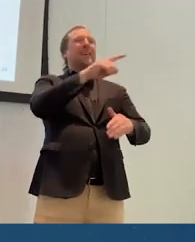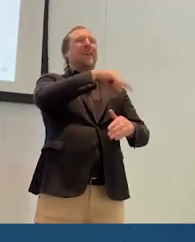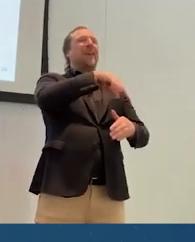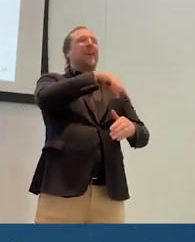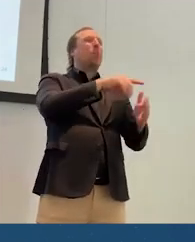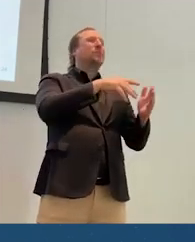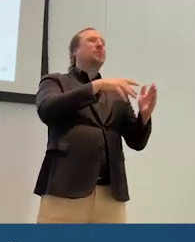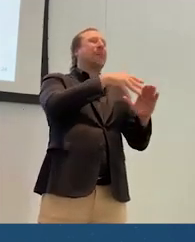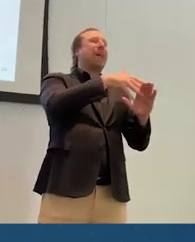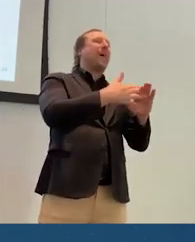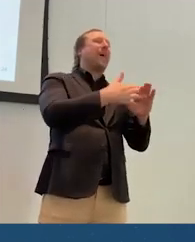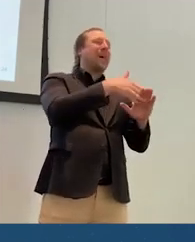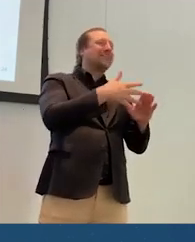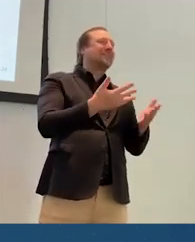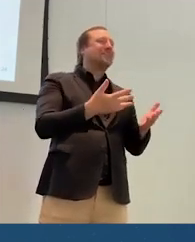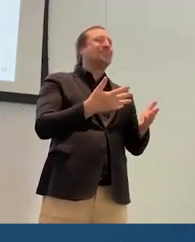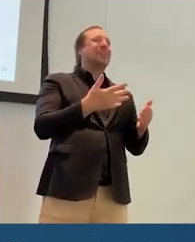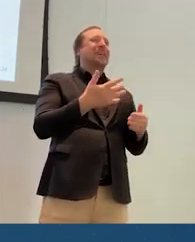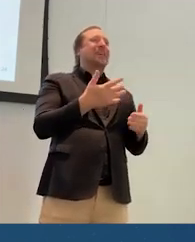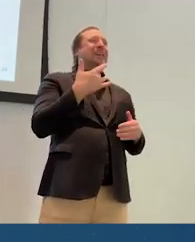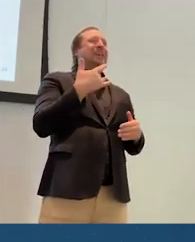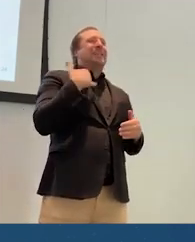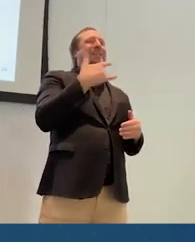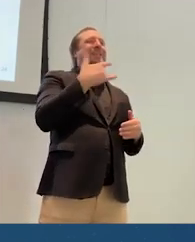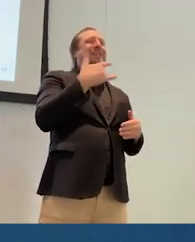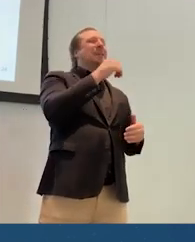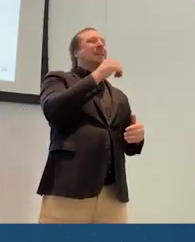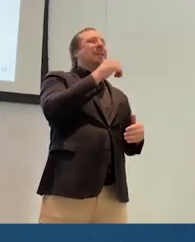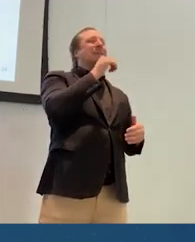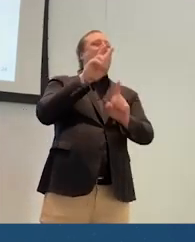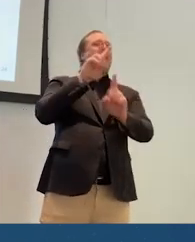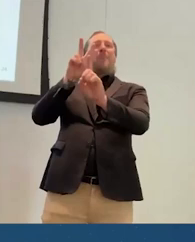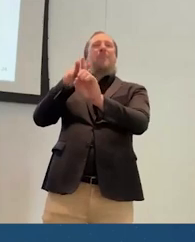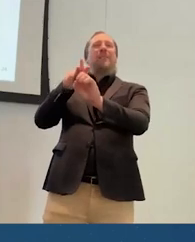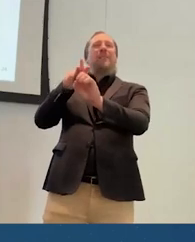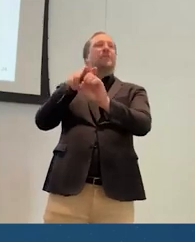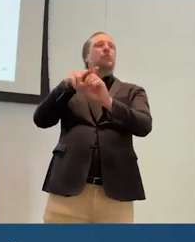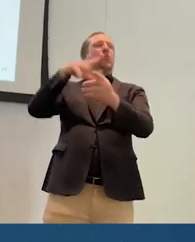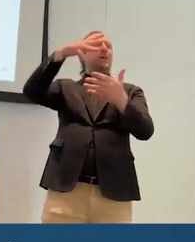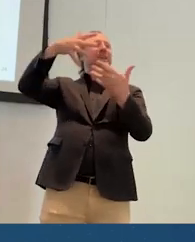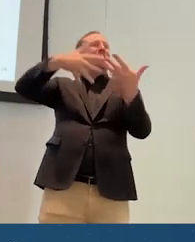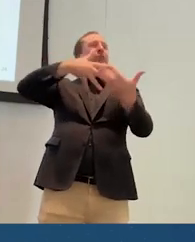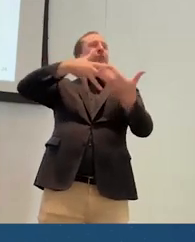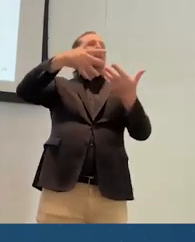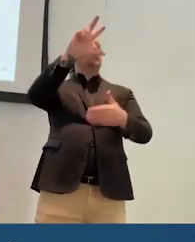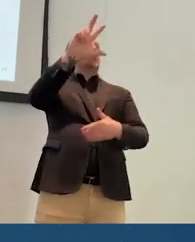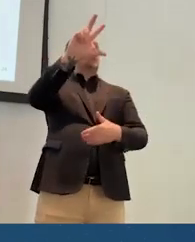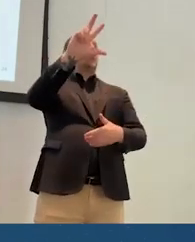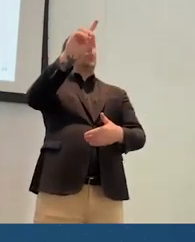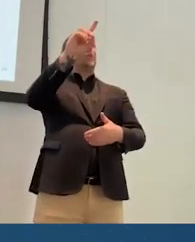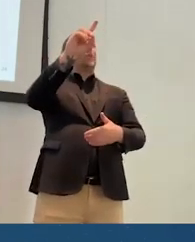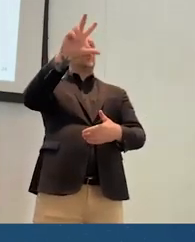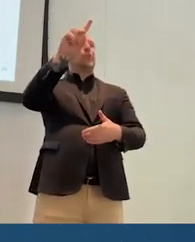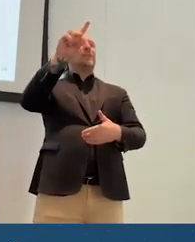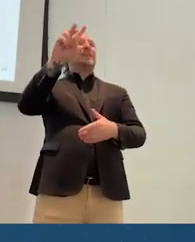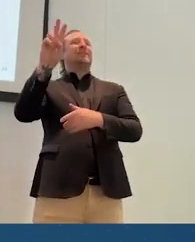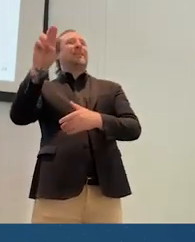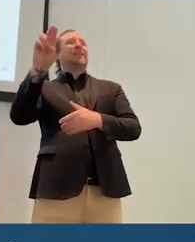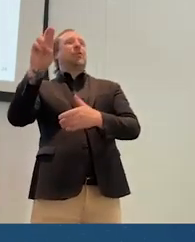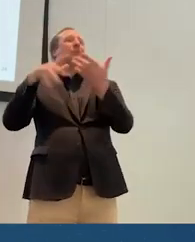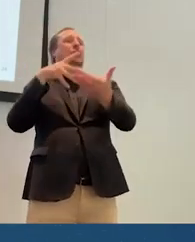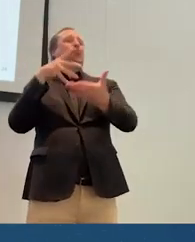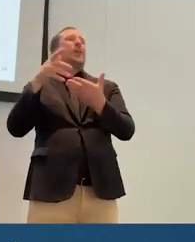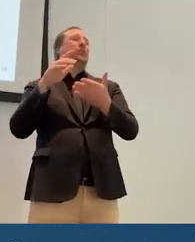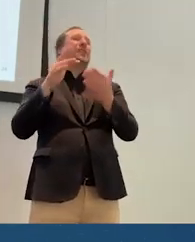contexts is not readily applicable to interactions in 3D with augmented and virtual reality technologies.